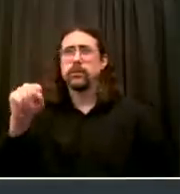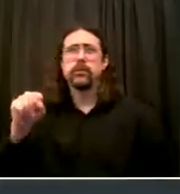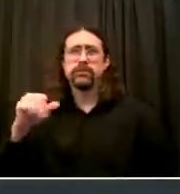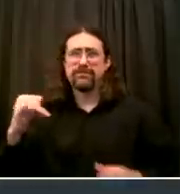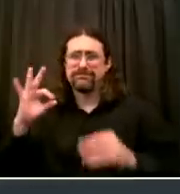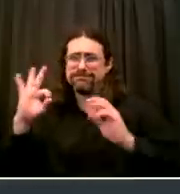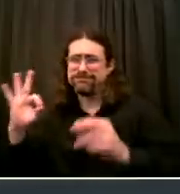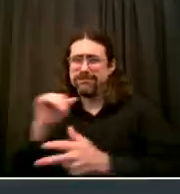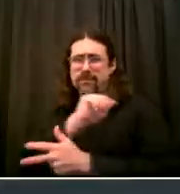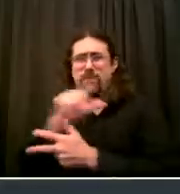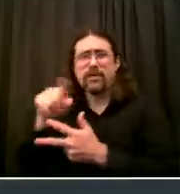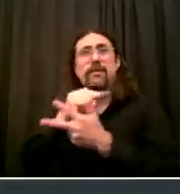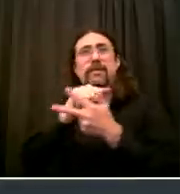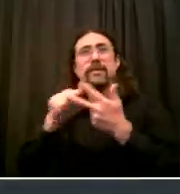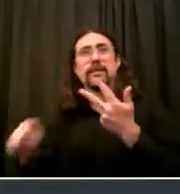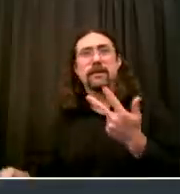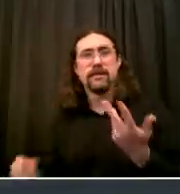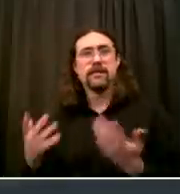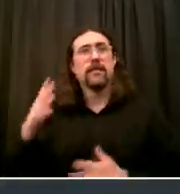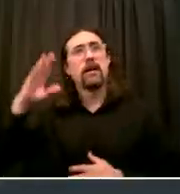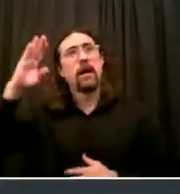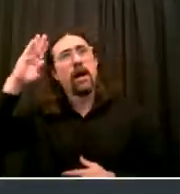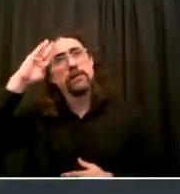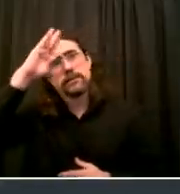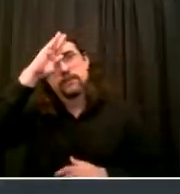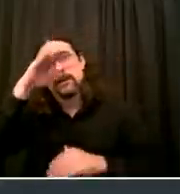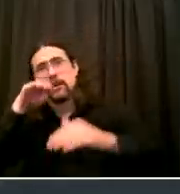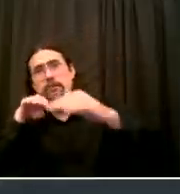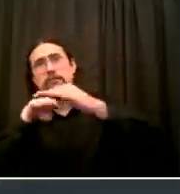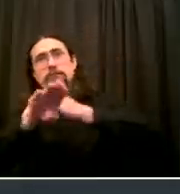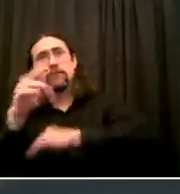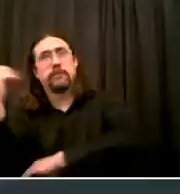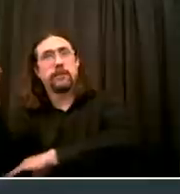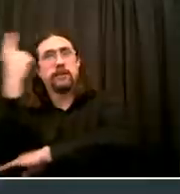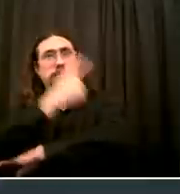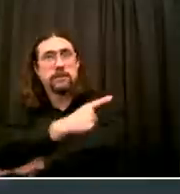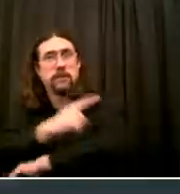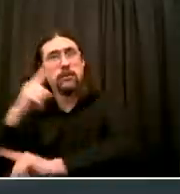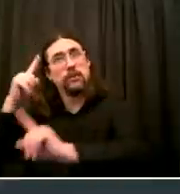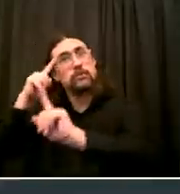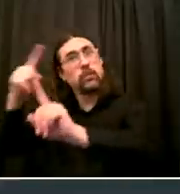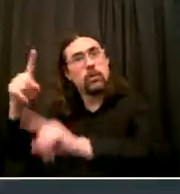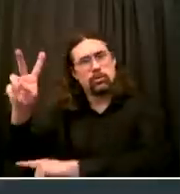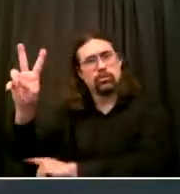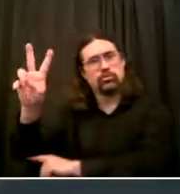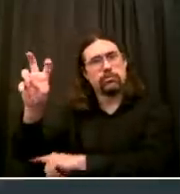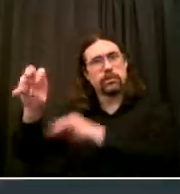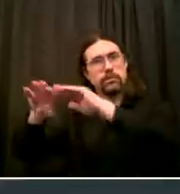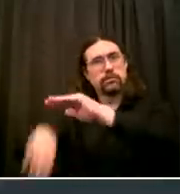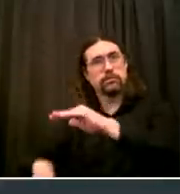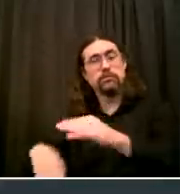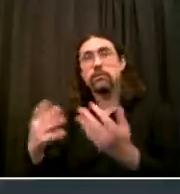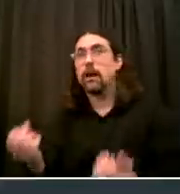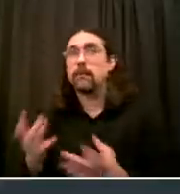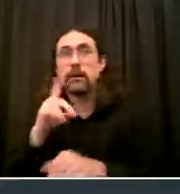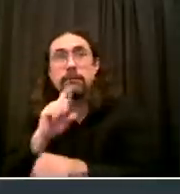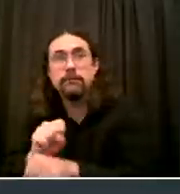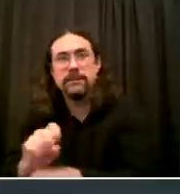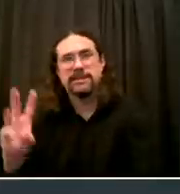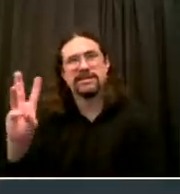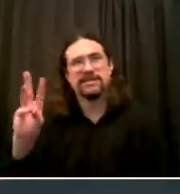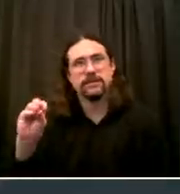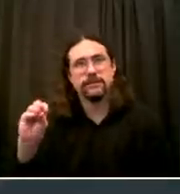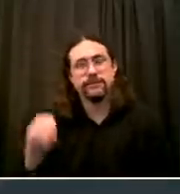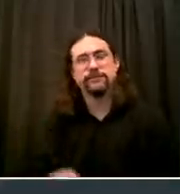-19 The threshold is 200 And today it is 60 patients Indicator two The daily number of people in health and hospitals